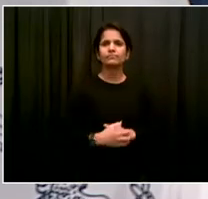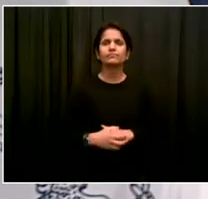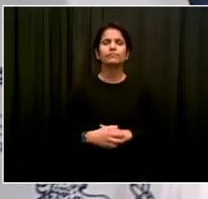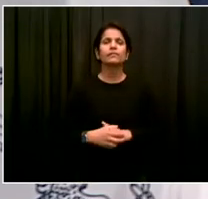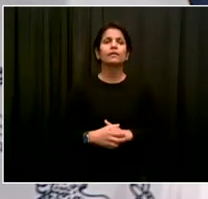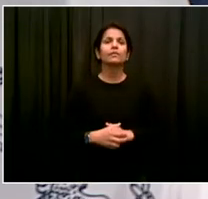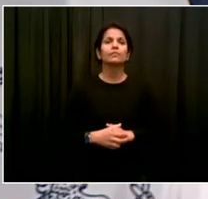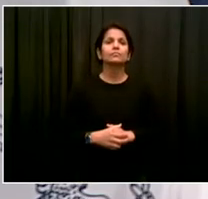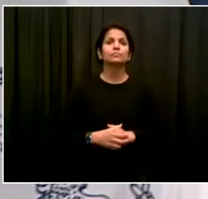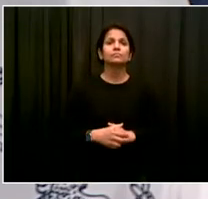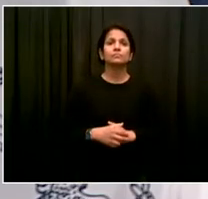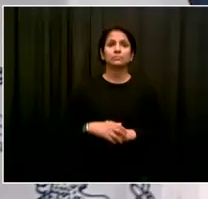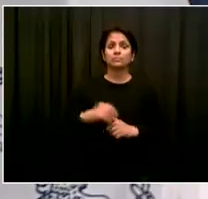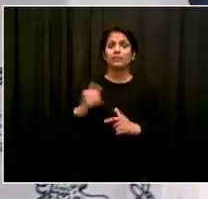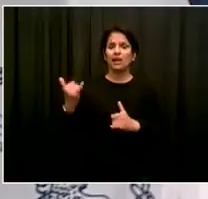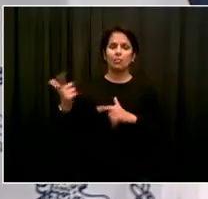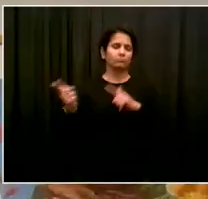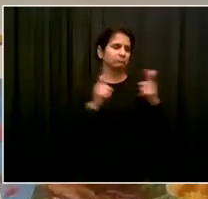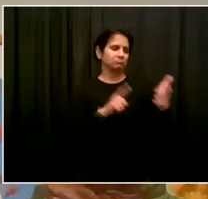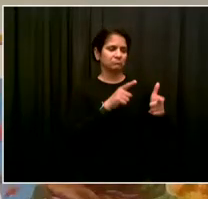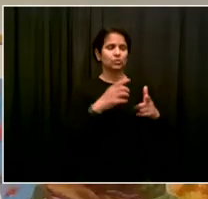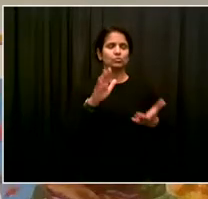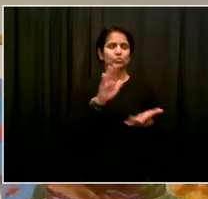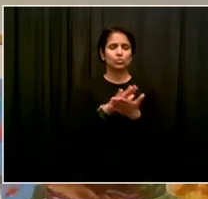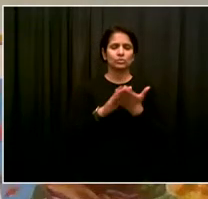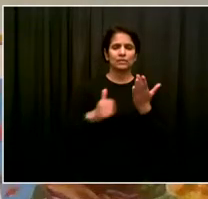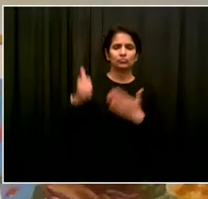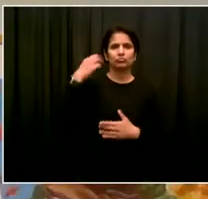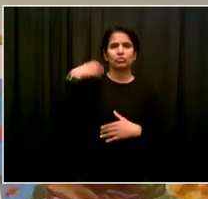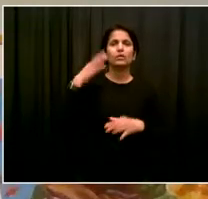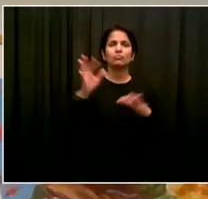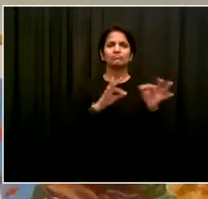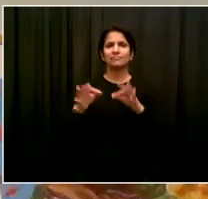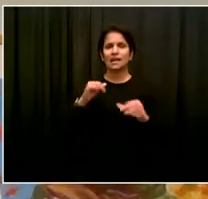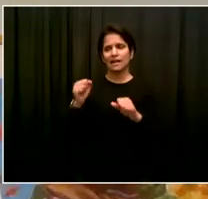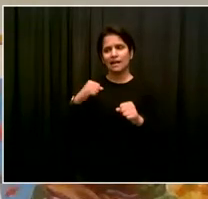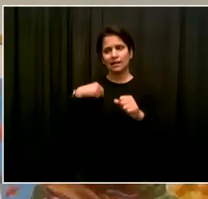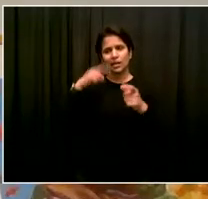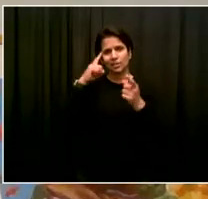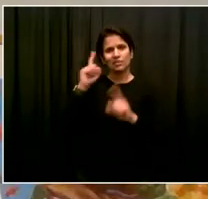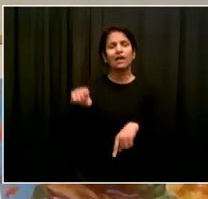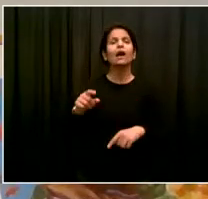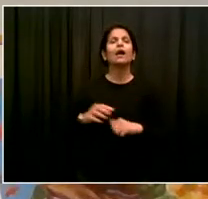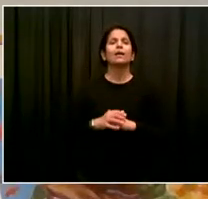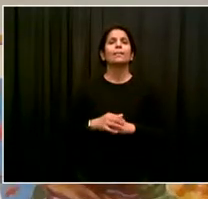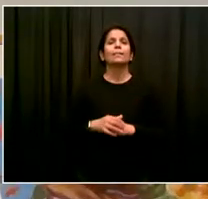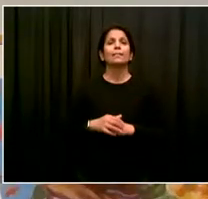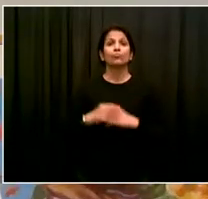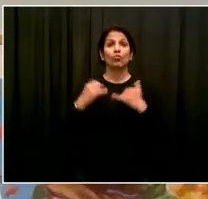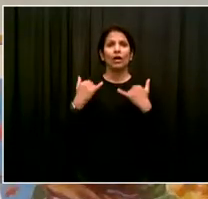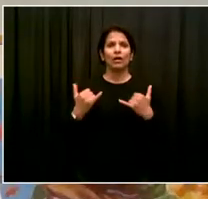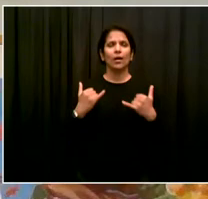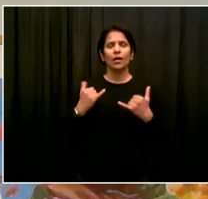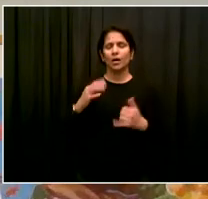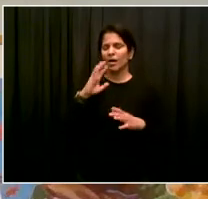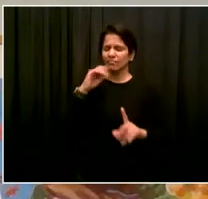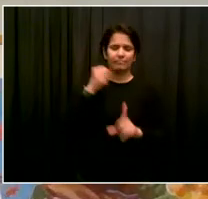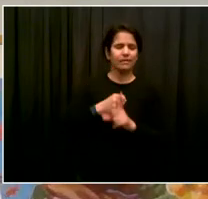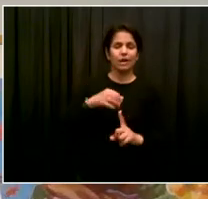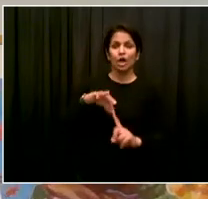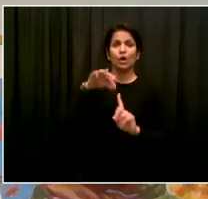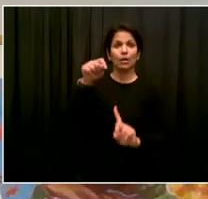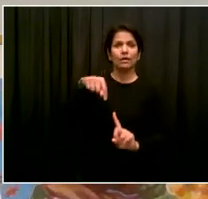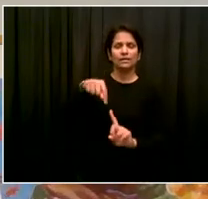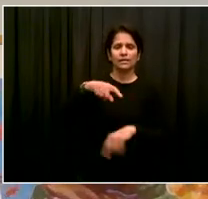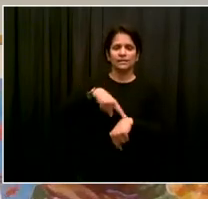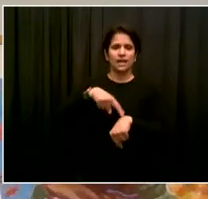No, I agree with the mayor. We are in a very, very different time in this moment. And so the tests will give us